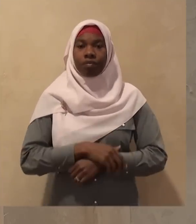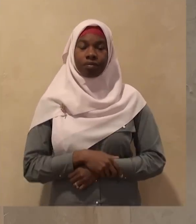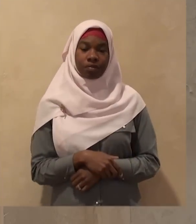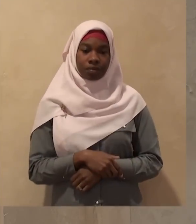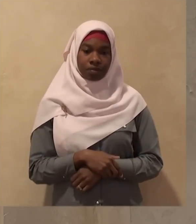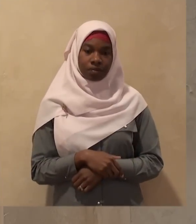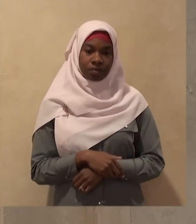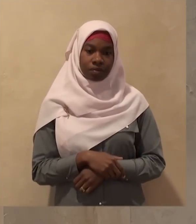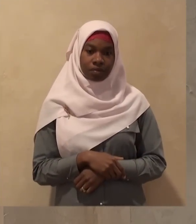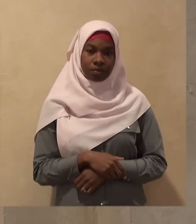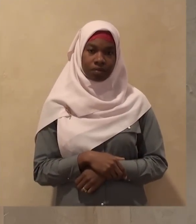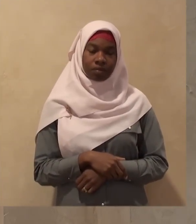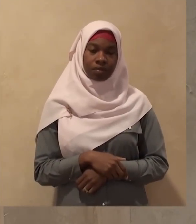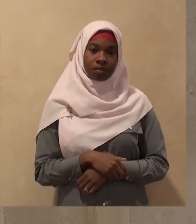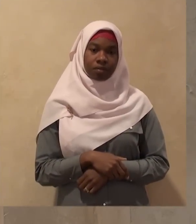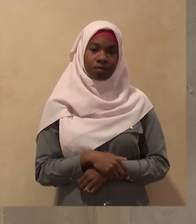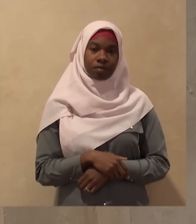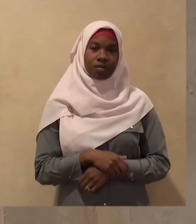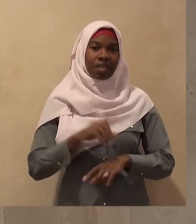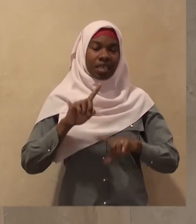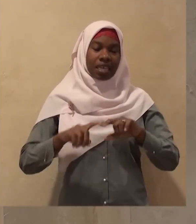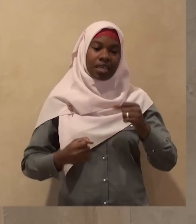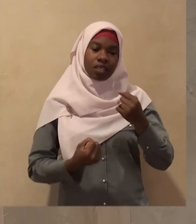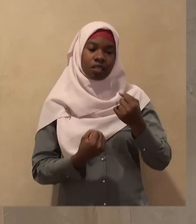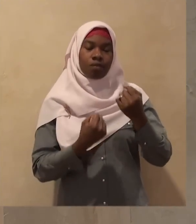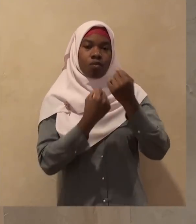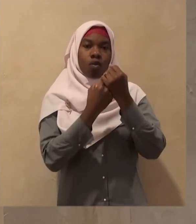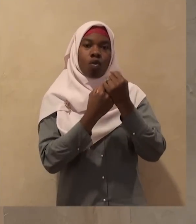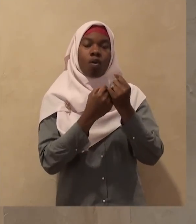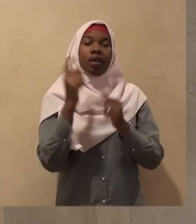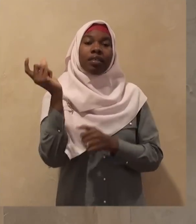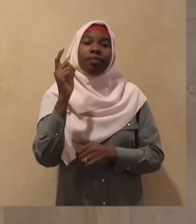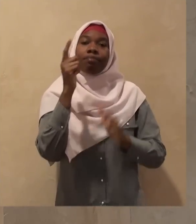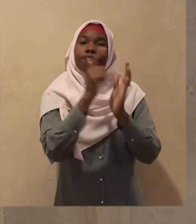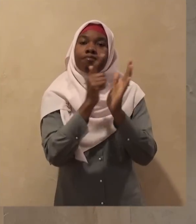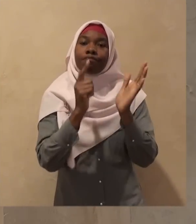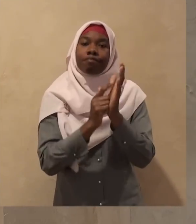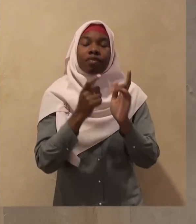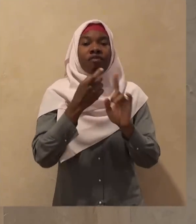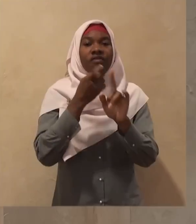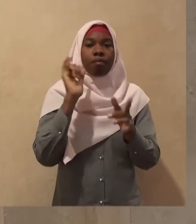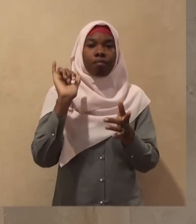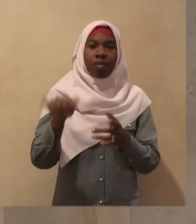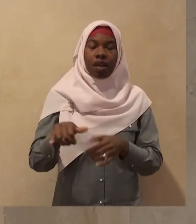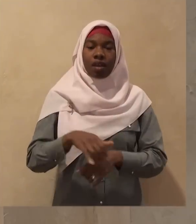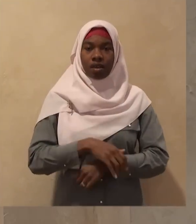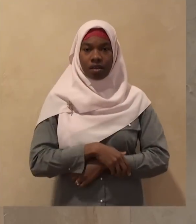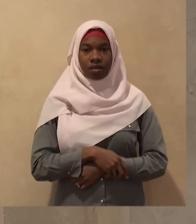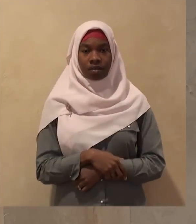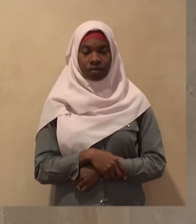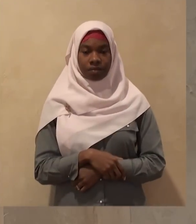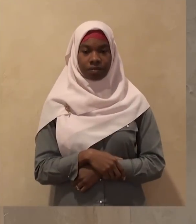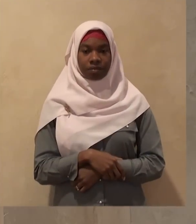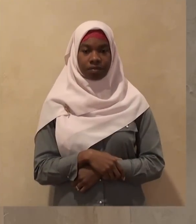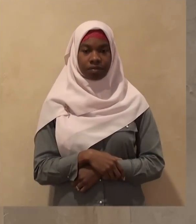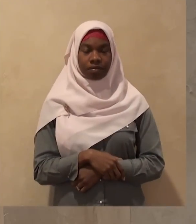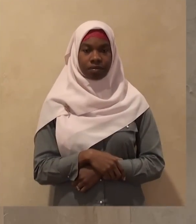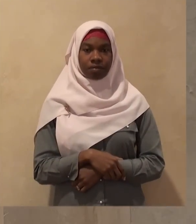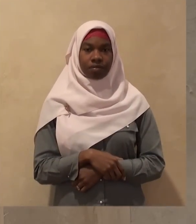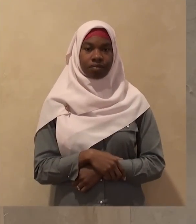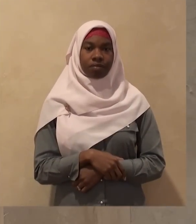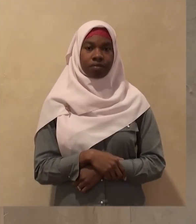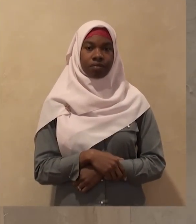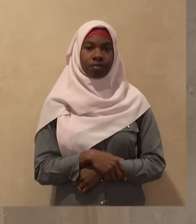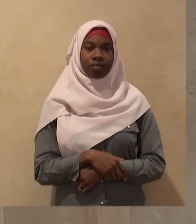rule of sharia on the contrary we have a sahih ahadith we have an authentic ahadith that